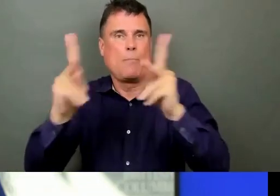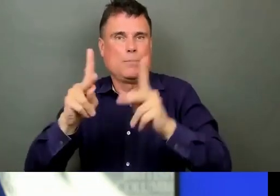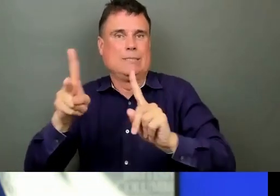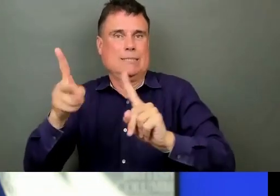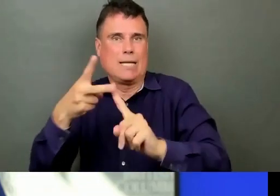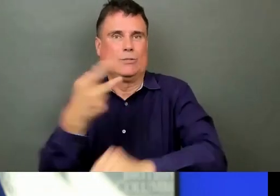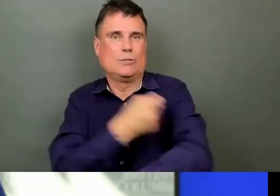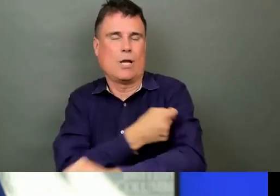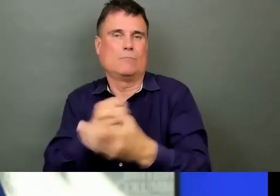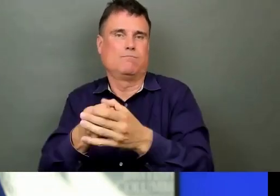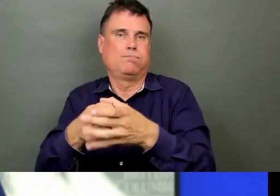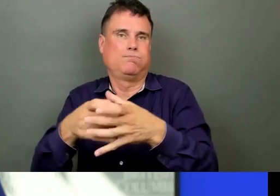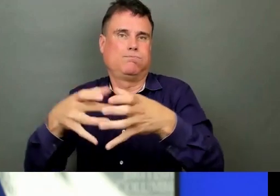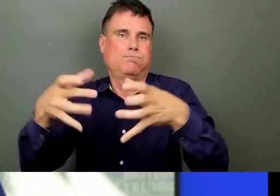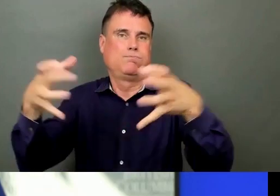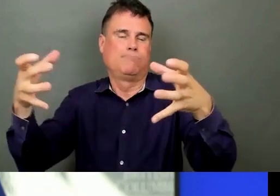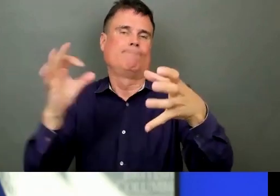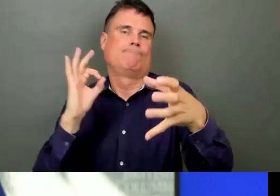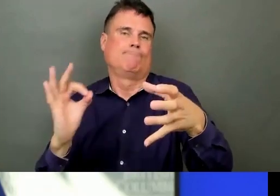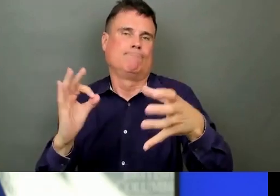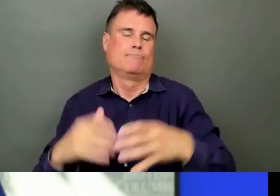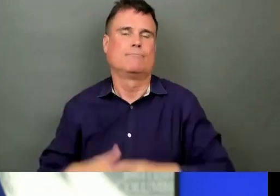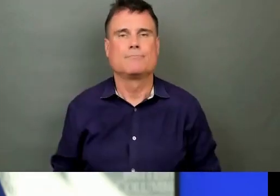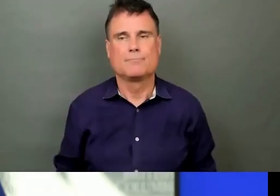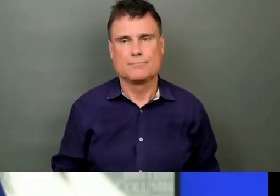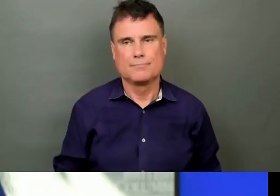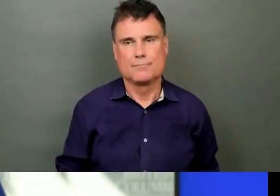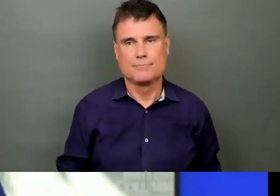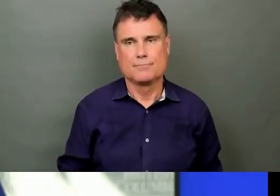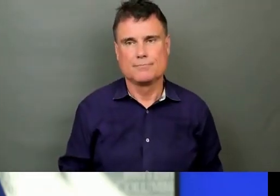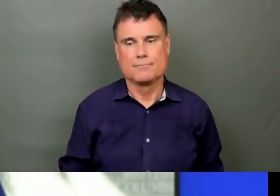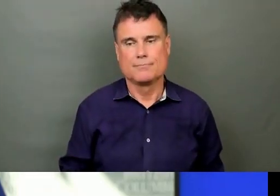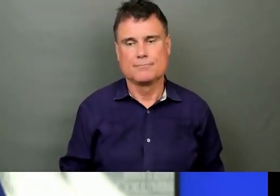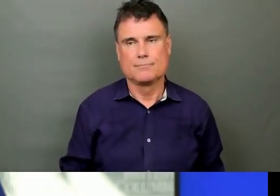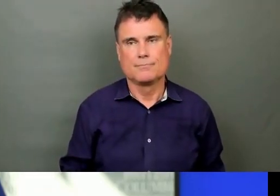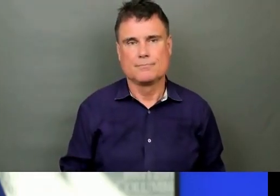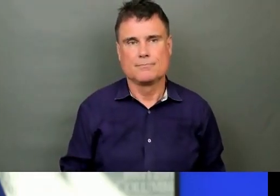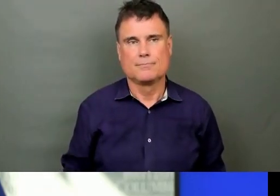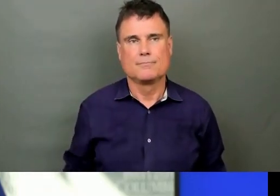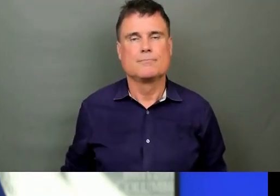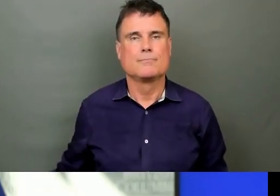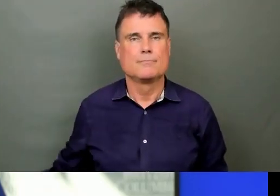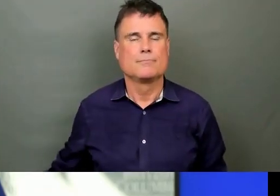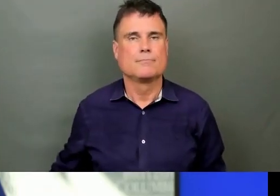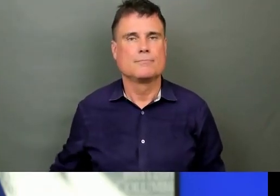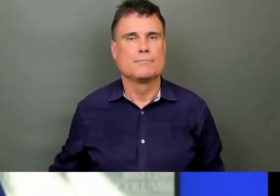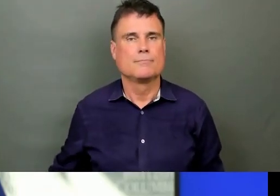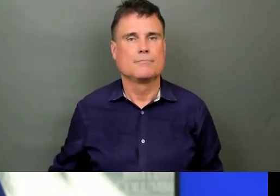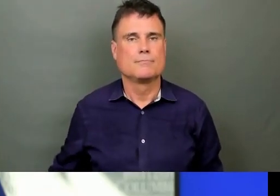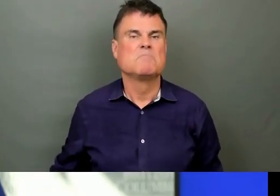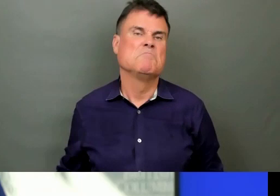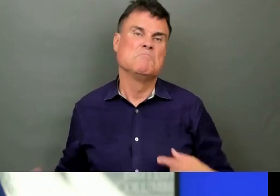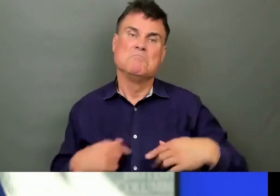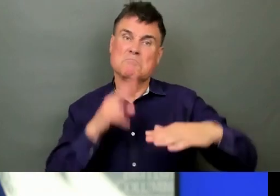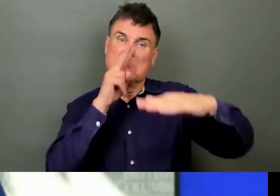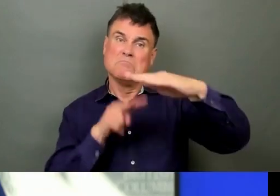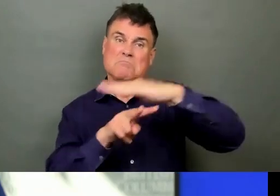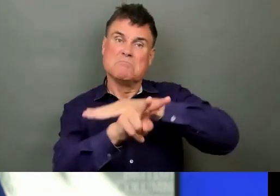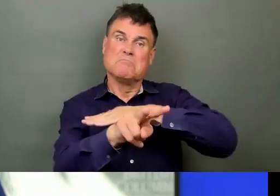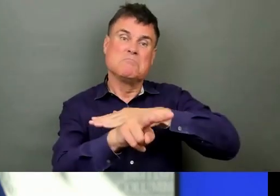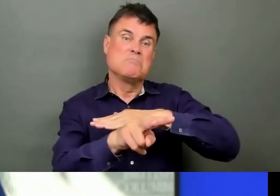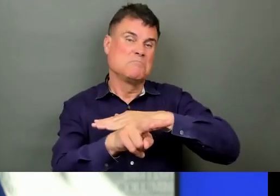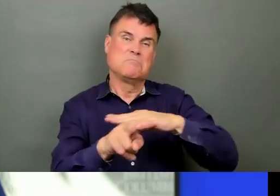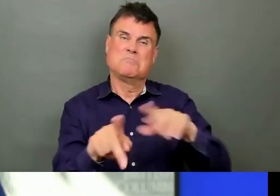provided. So what we're going to see, I think, is pretty much the same thing in the coming months. And we will be providing that information. It does make the case,